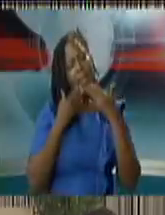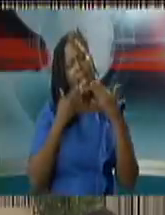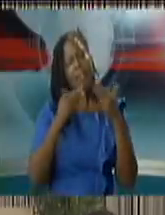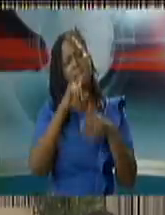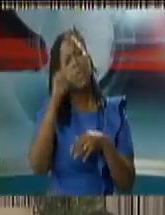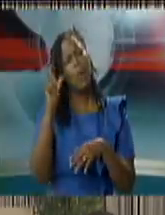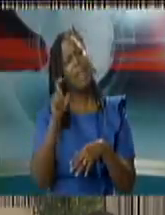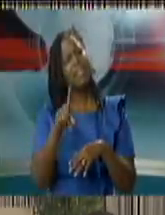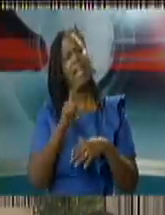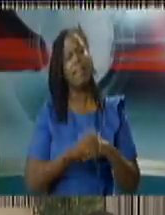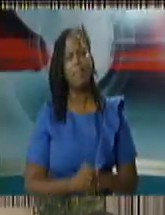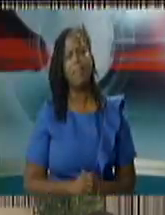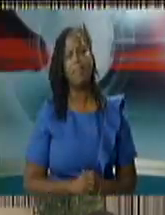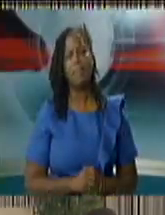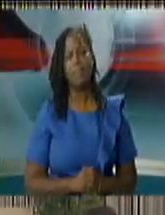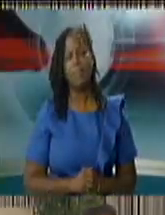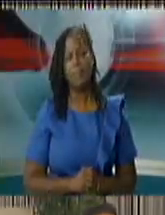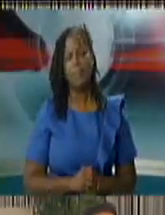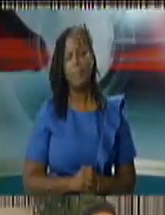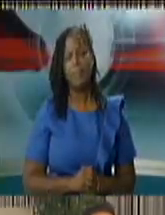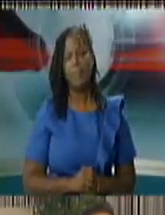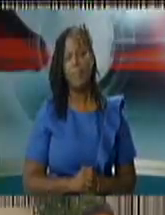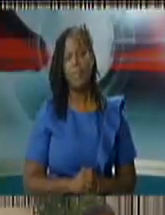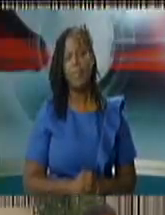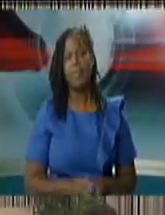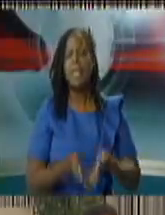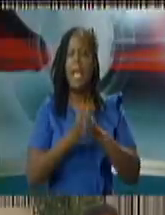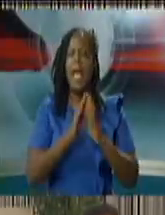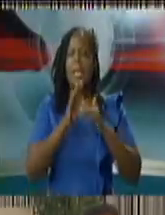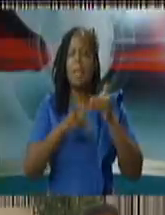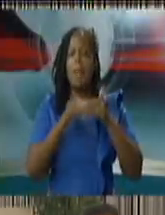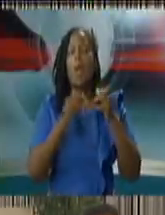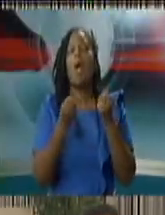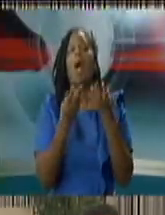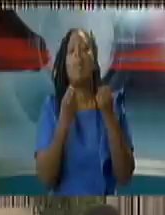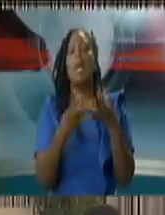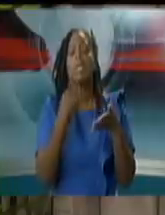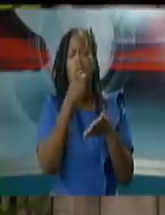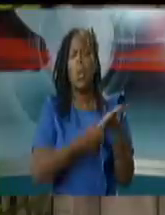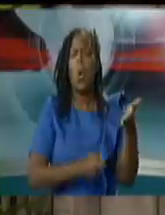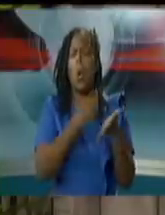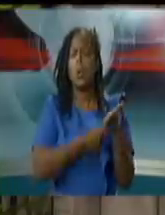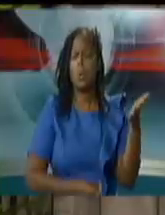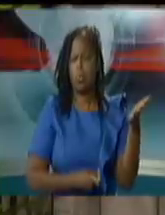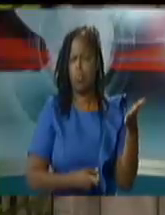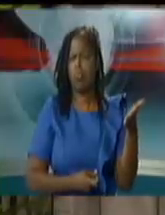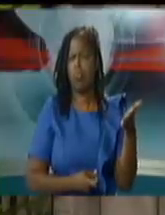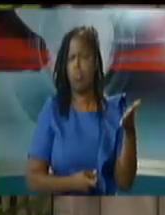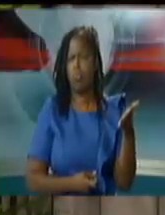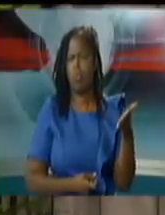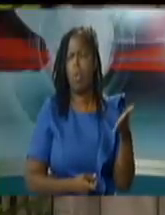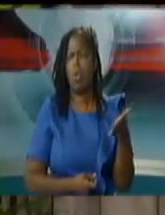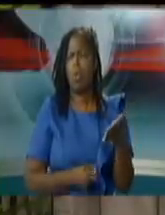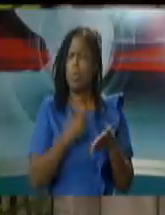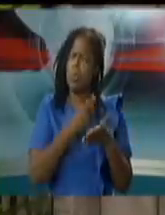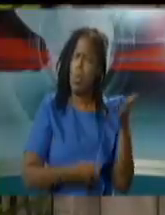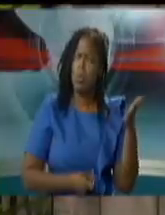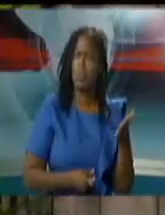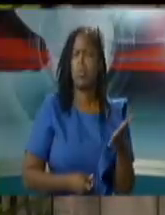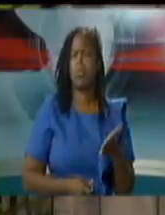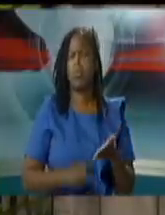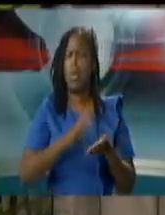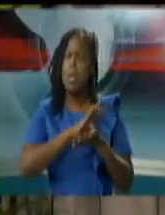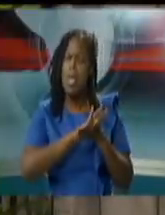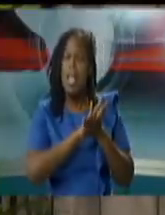um you asked about the cost of the courts at the prisons the virtual courts that we put in and then you